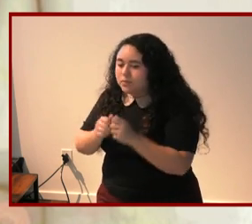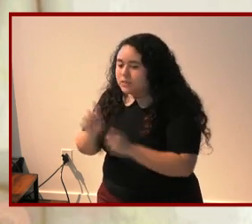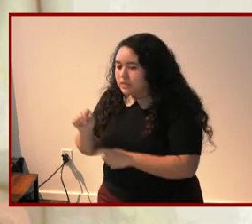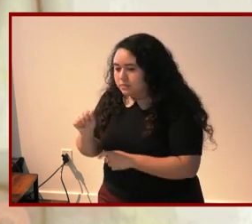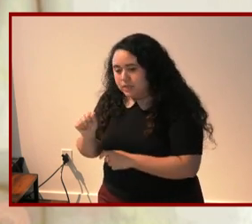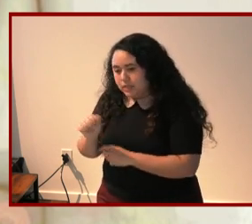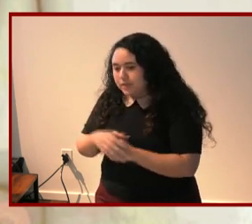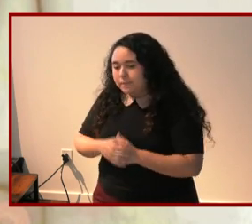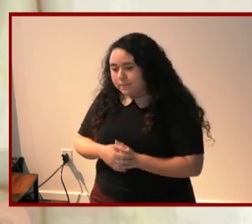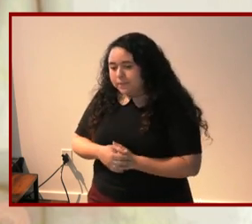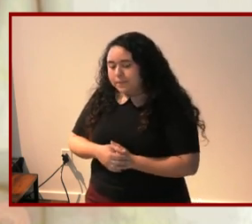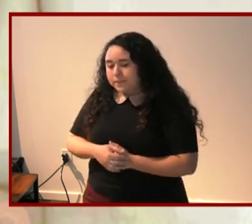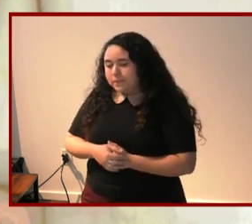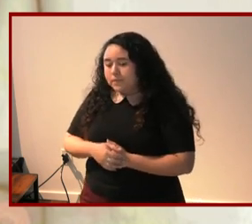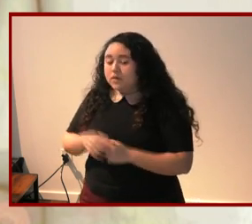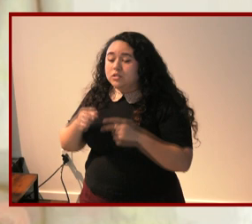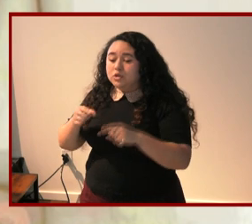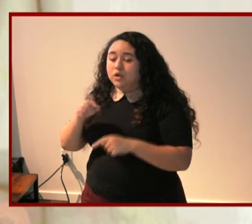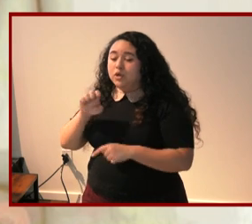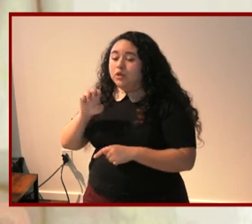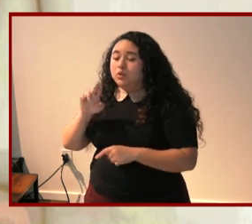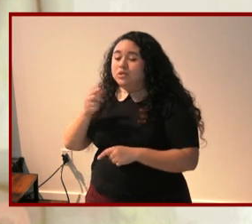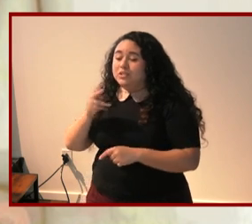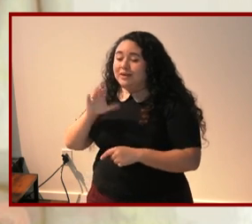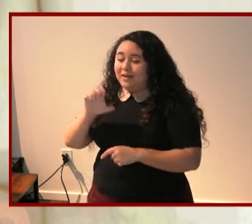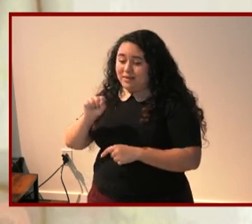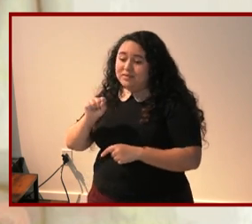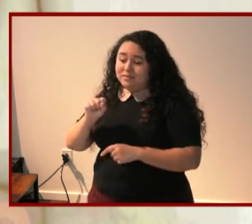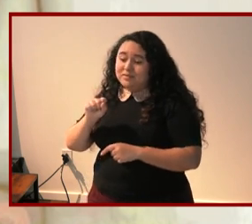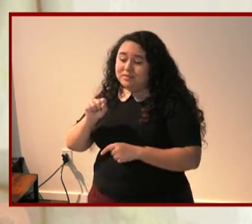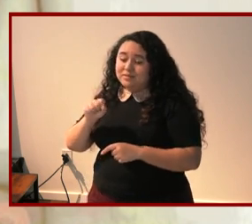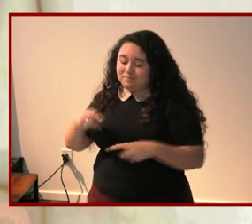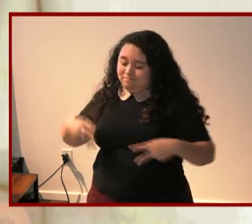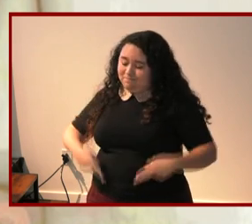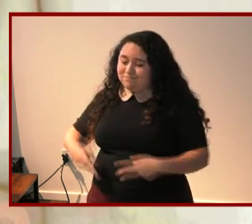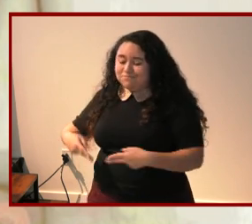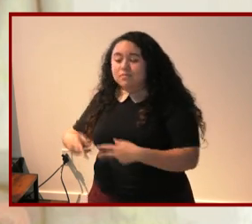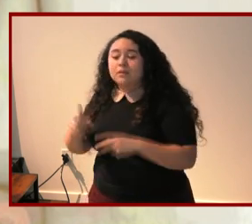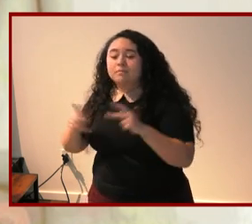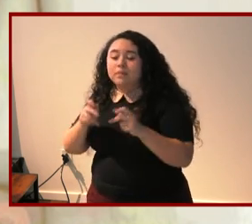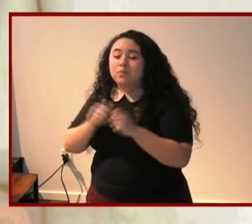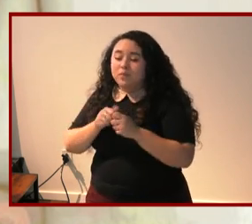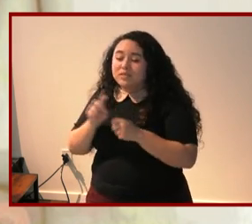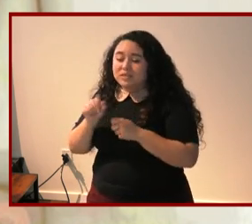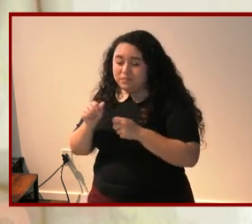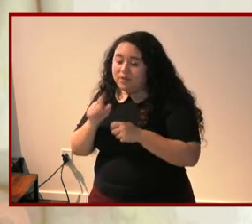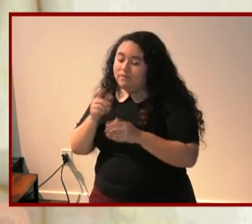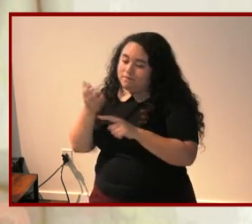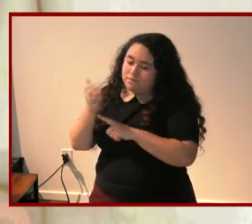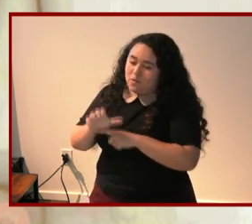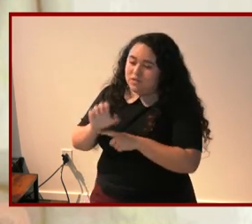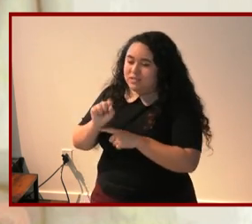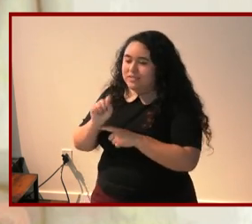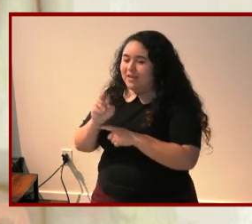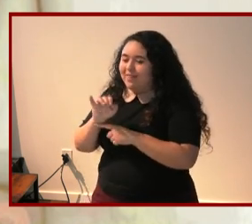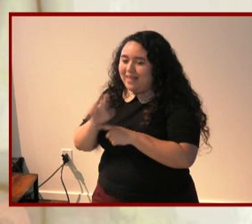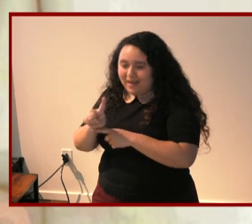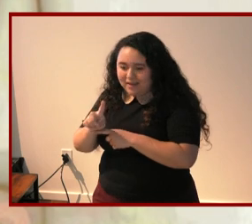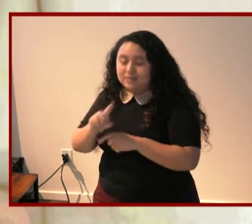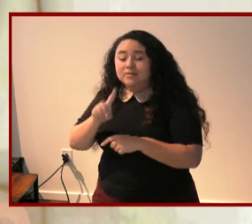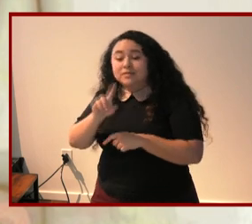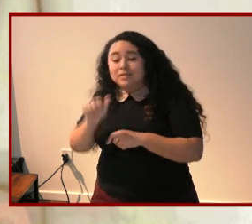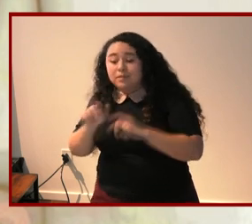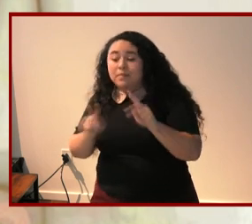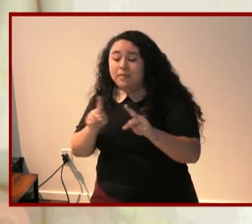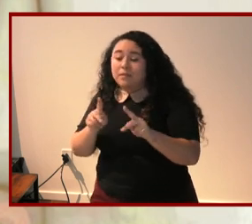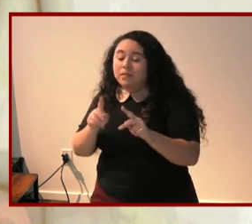during the eugenics era for example people with disabilities were often forcibly sterilized disabled people have